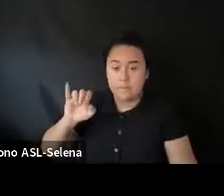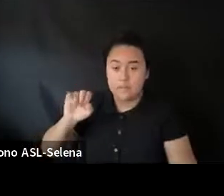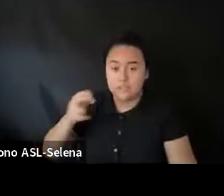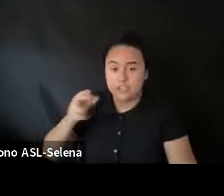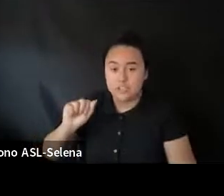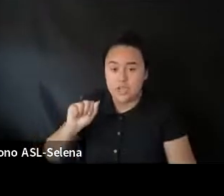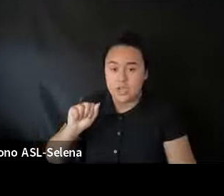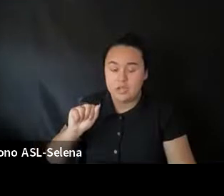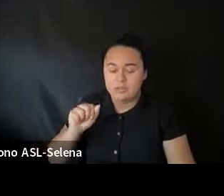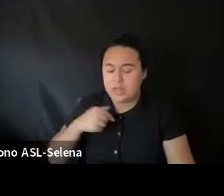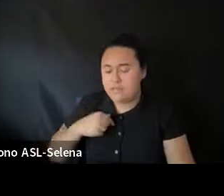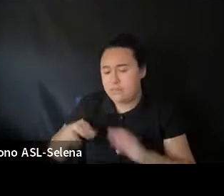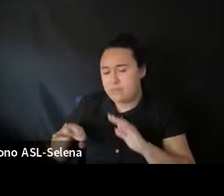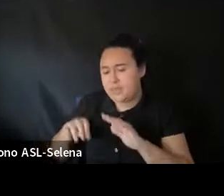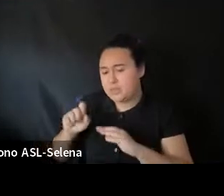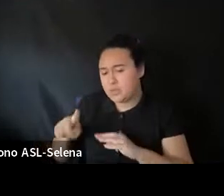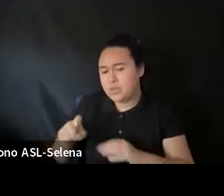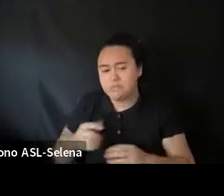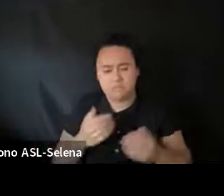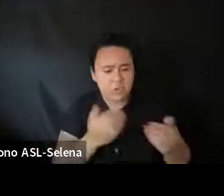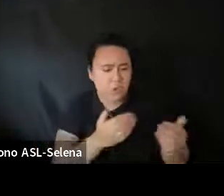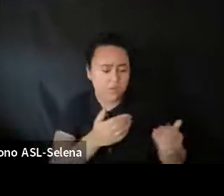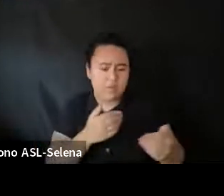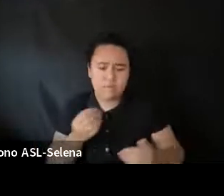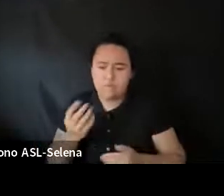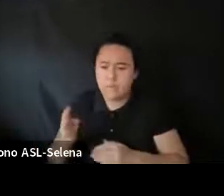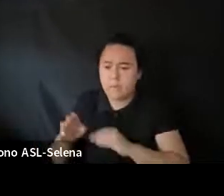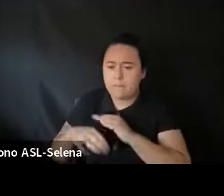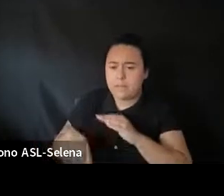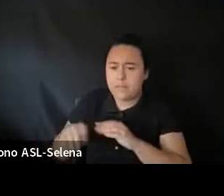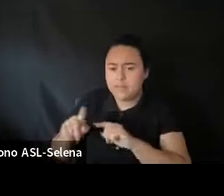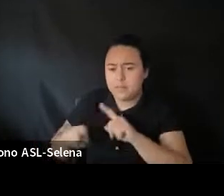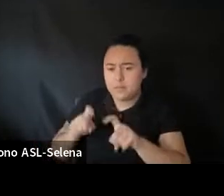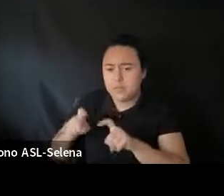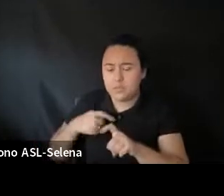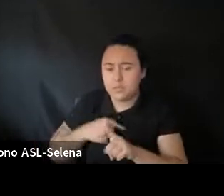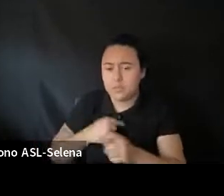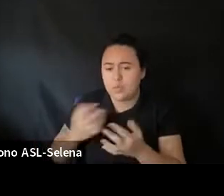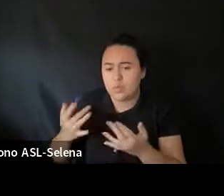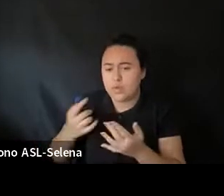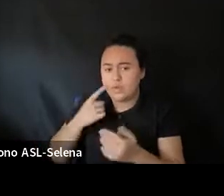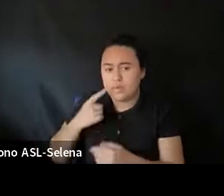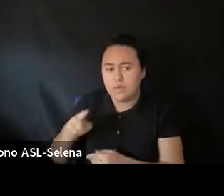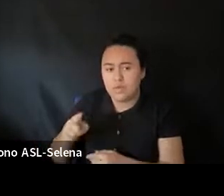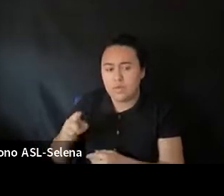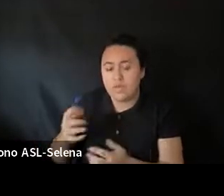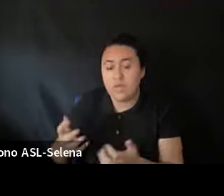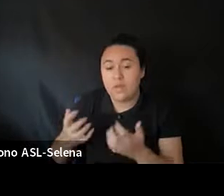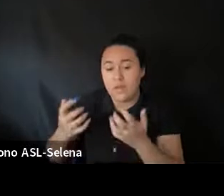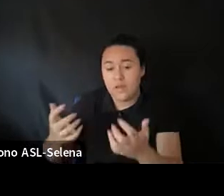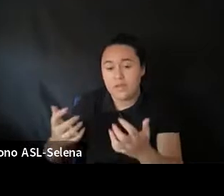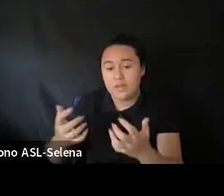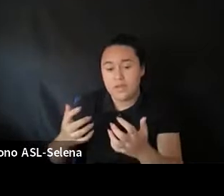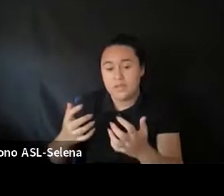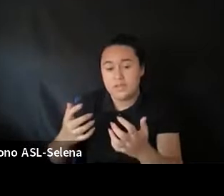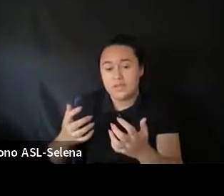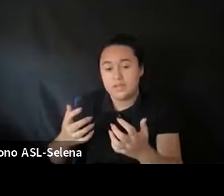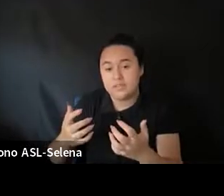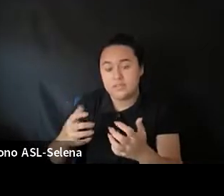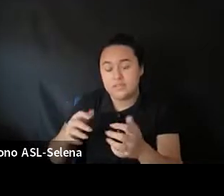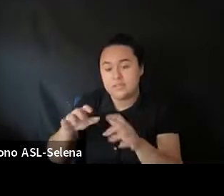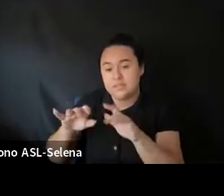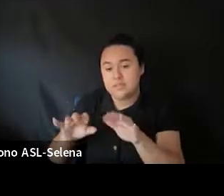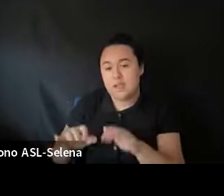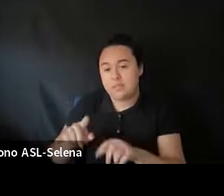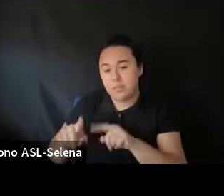I have a few super basic questions. Hopefully, as we're kind of waiting for our audience to drop some